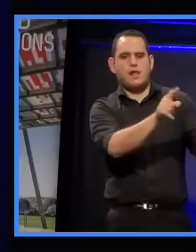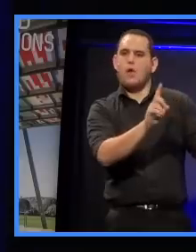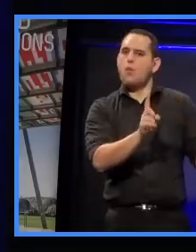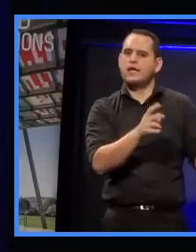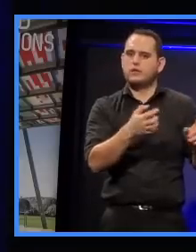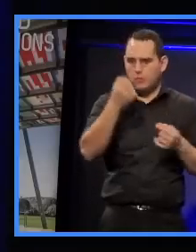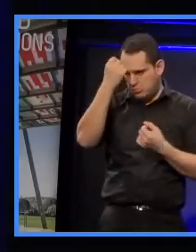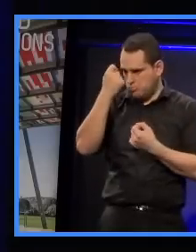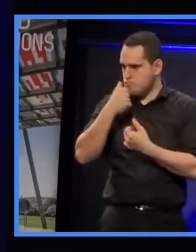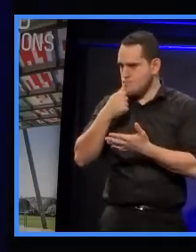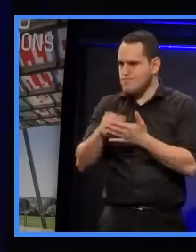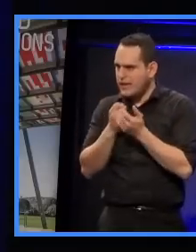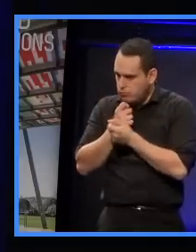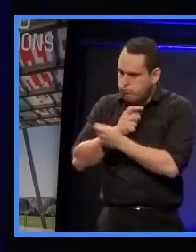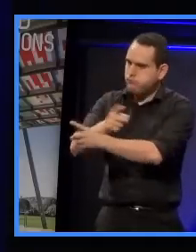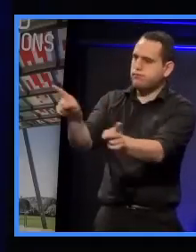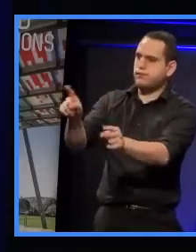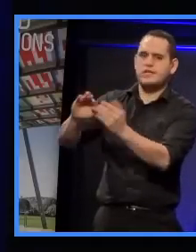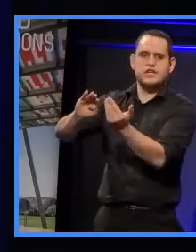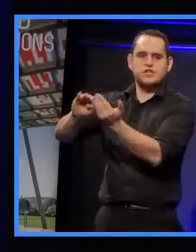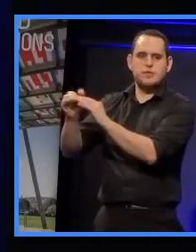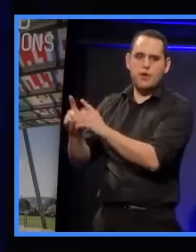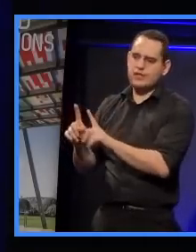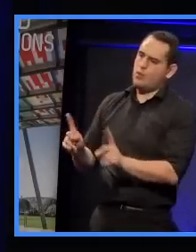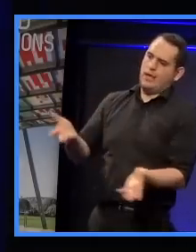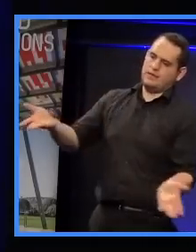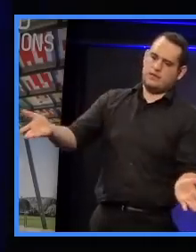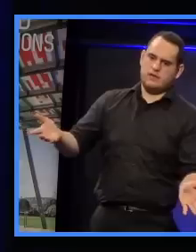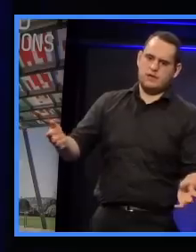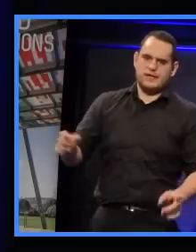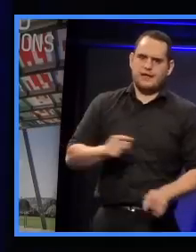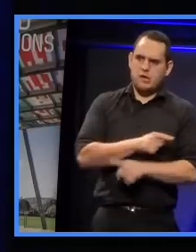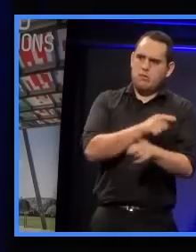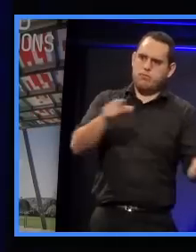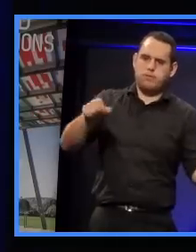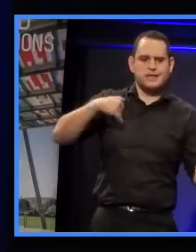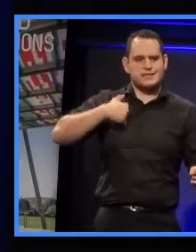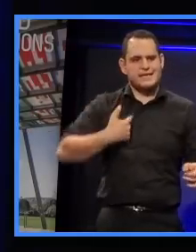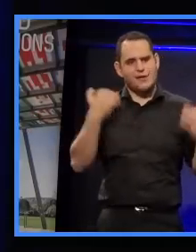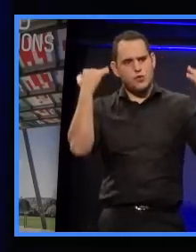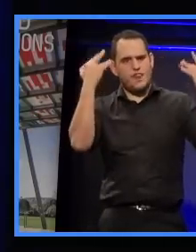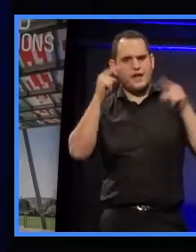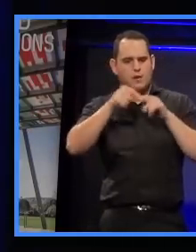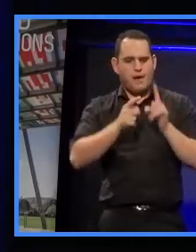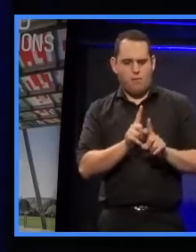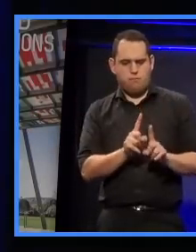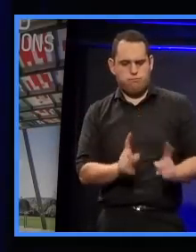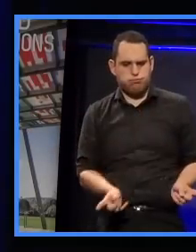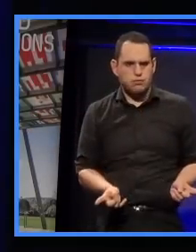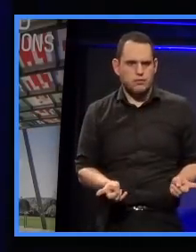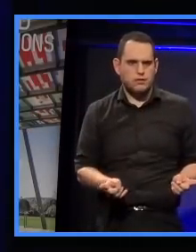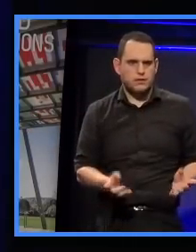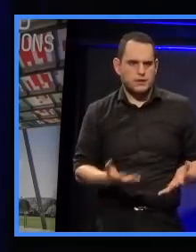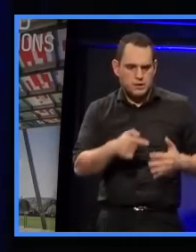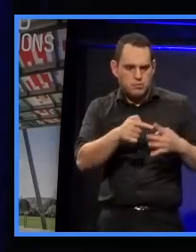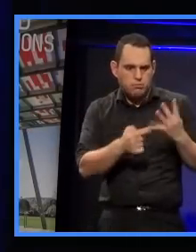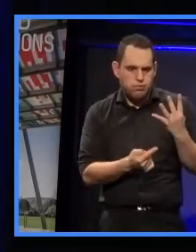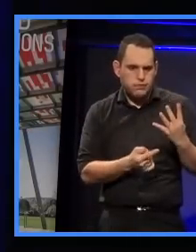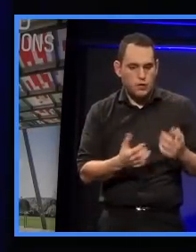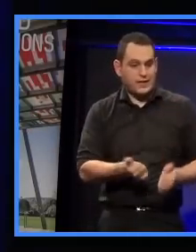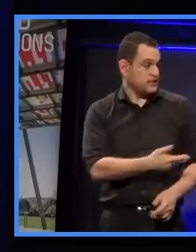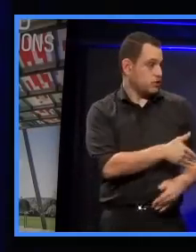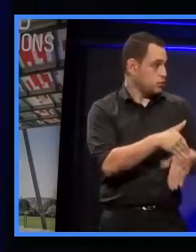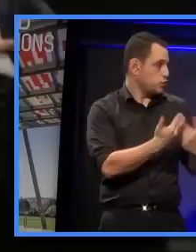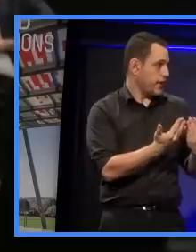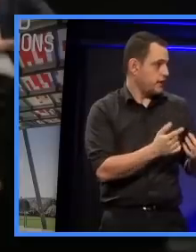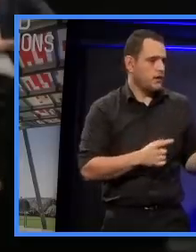the community of Auckland, the architectural communities? What do we need to be thinking about as we construct and build our cities? How about Chris?